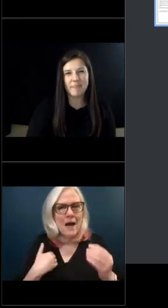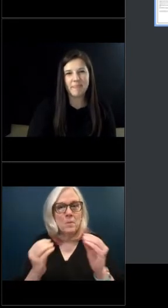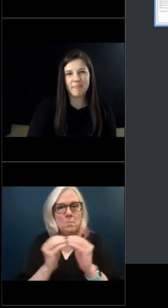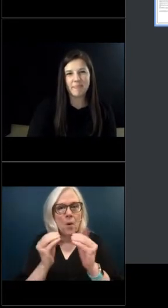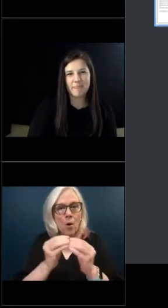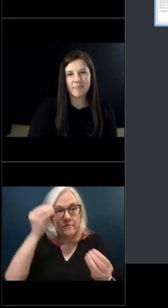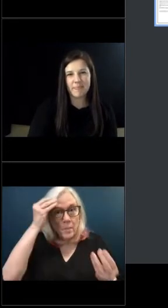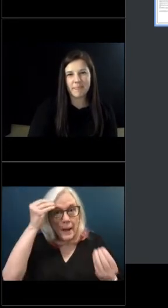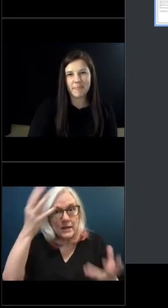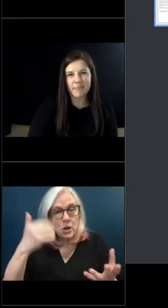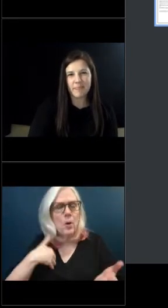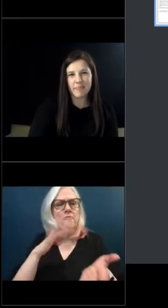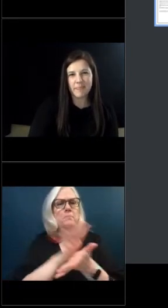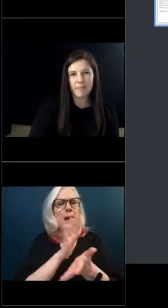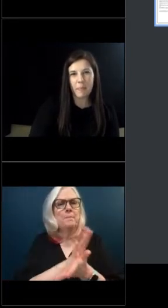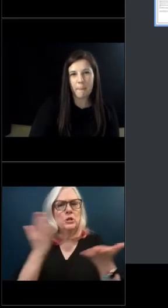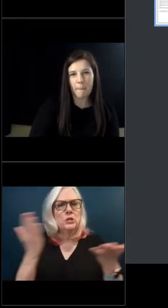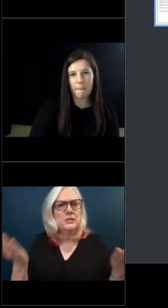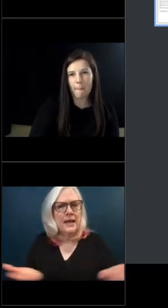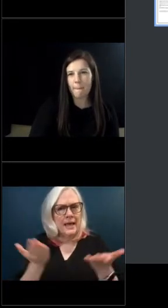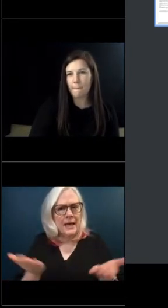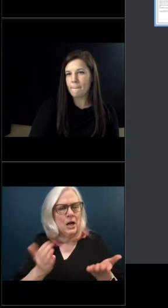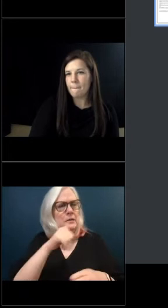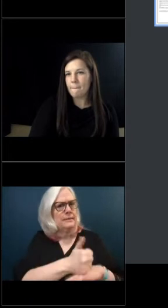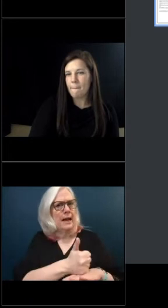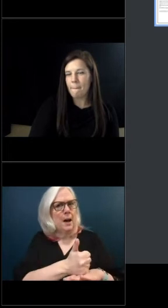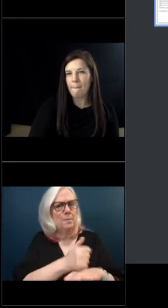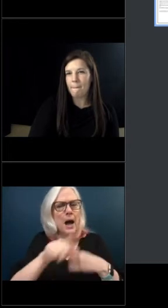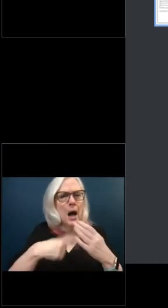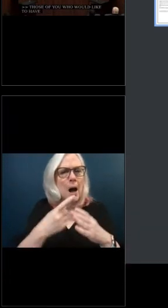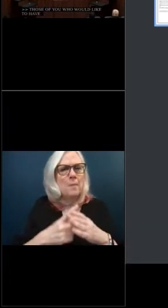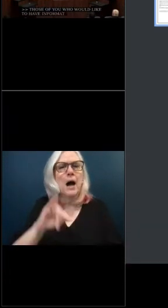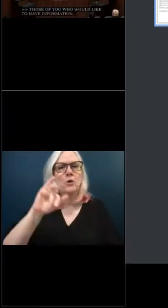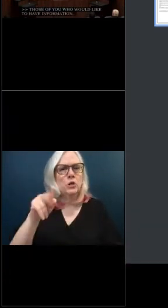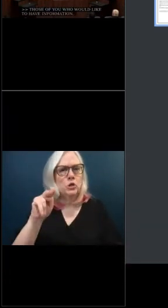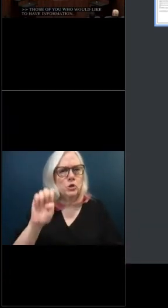here about the June 10th team. So if you want one of the just